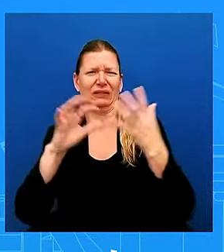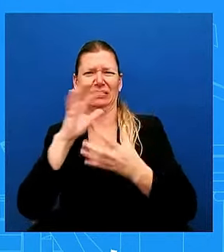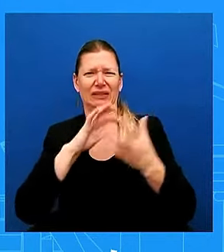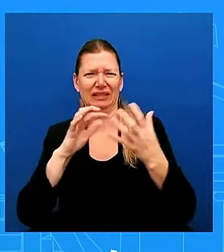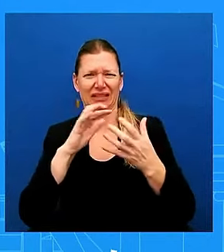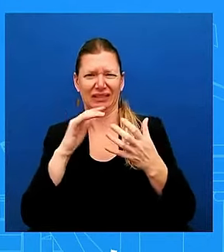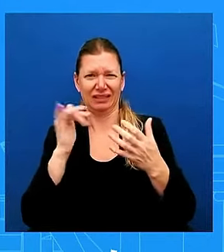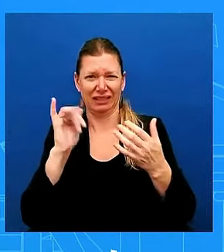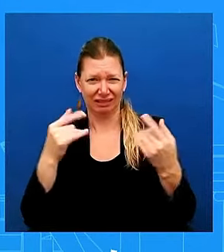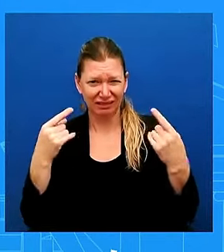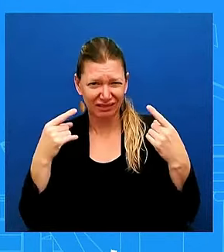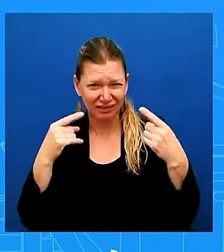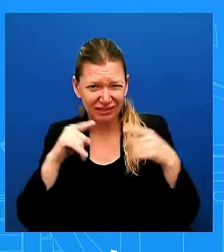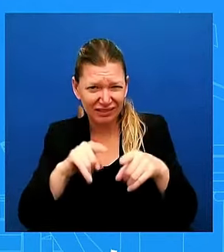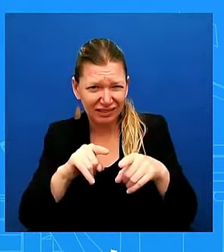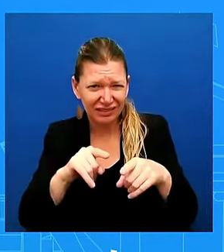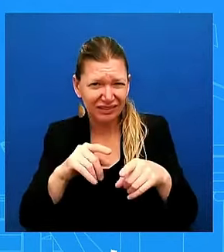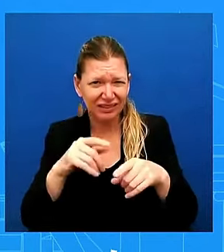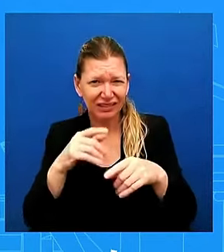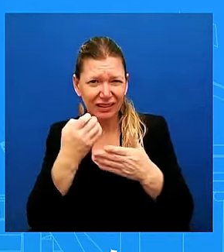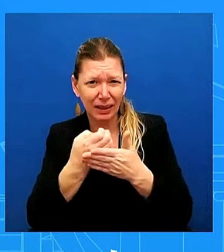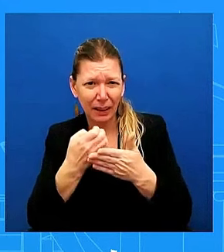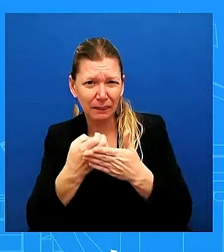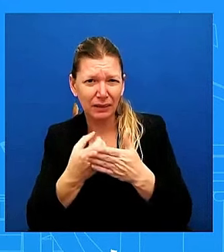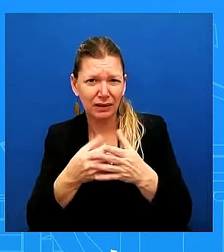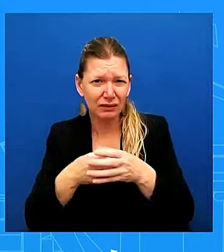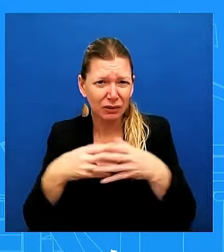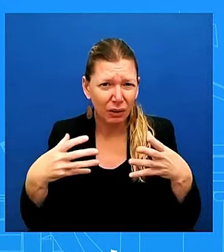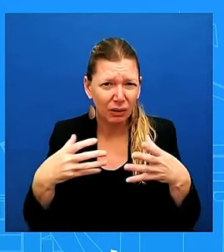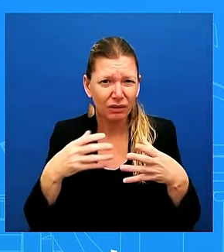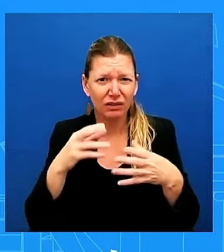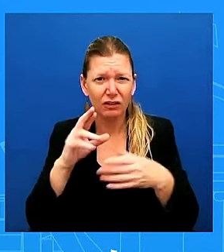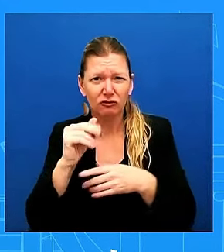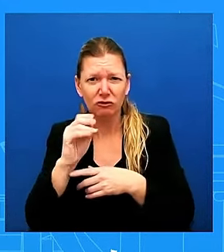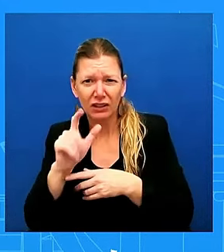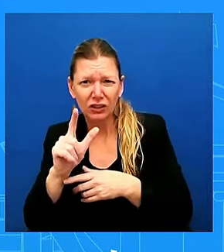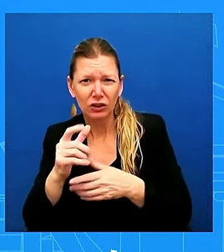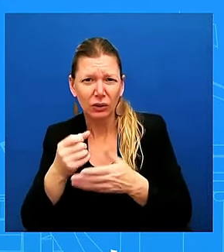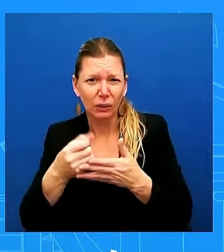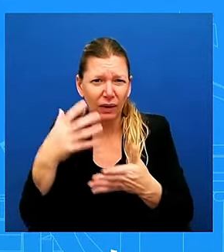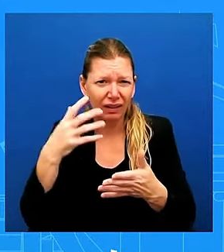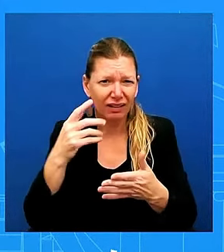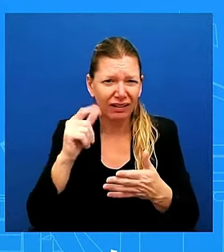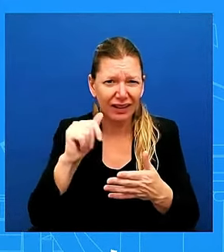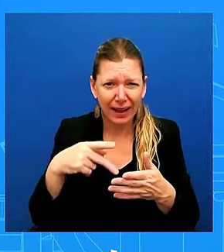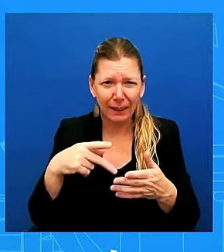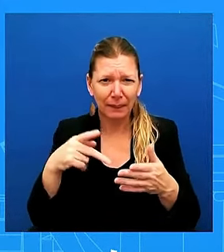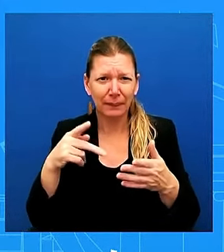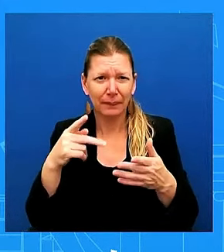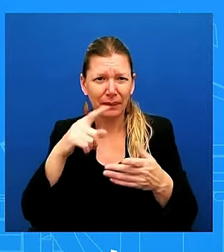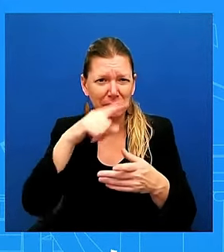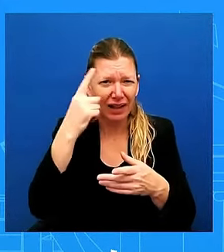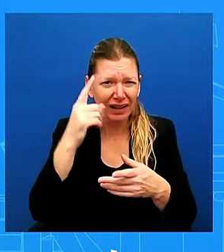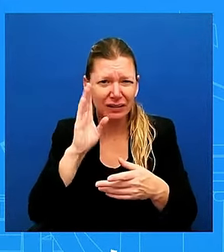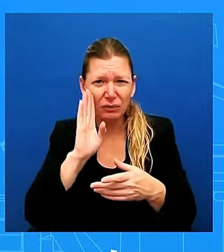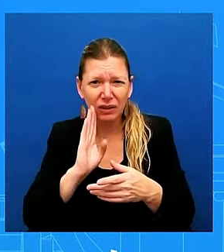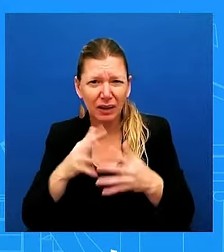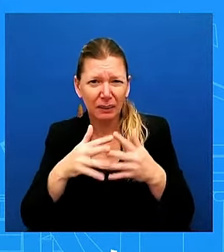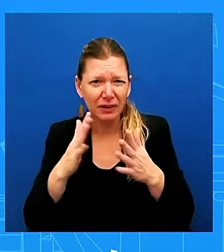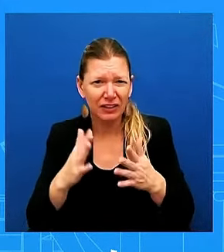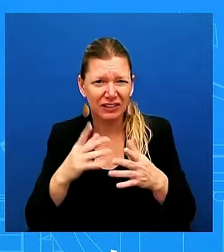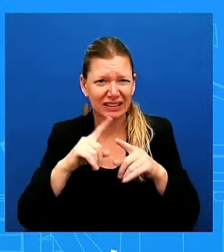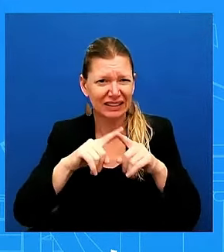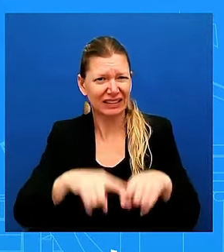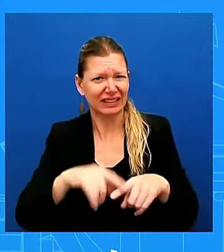really relying on this relief? Yeah, so student loan debt relief is so important for